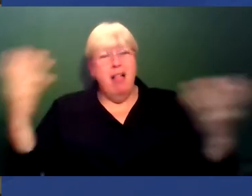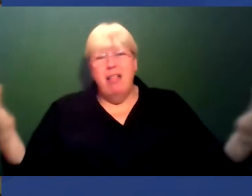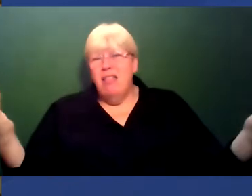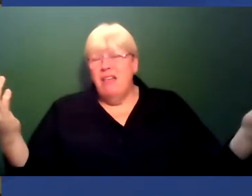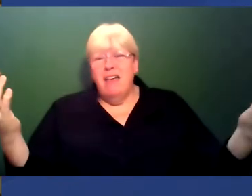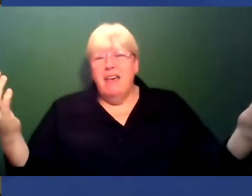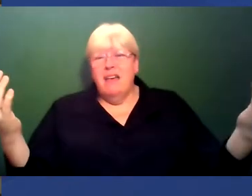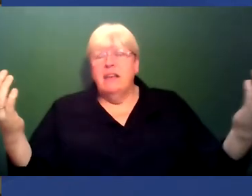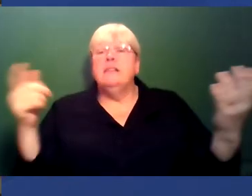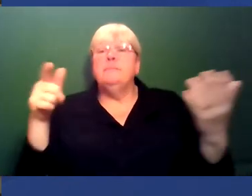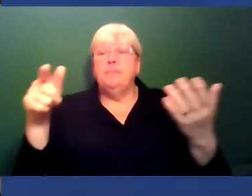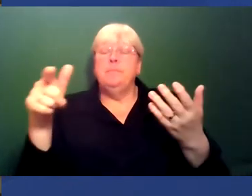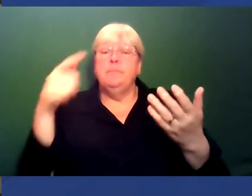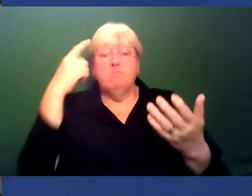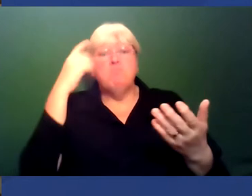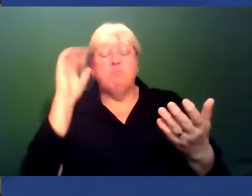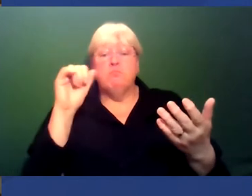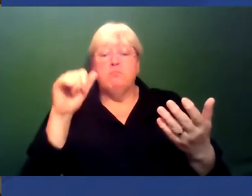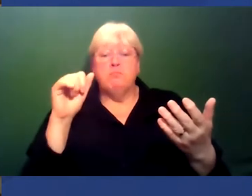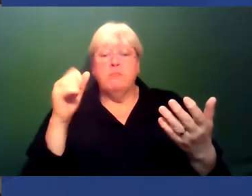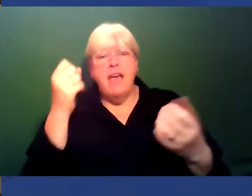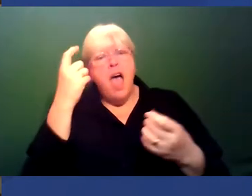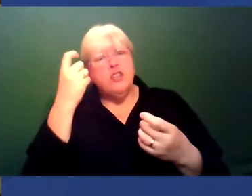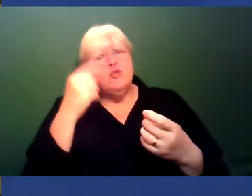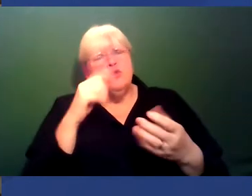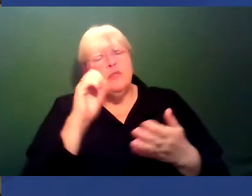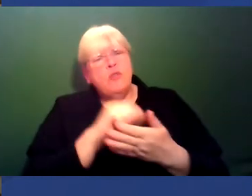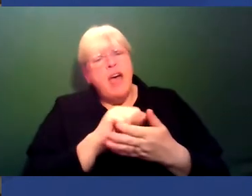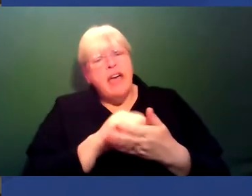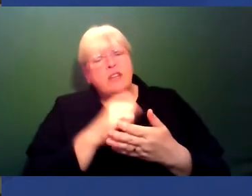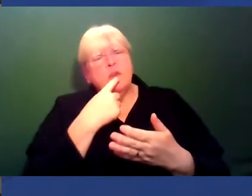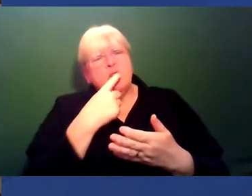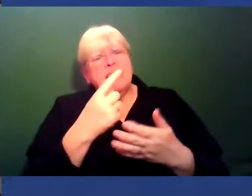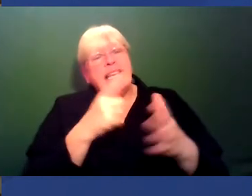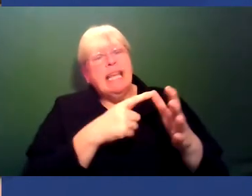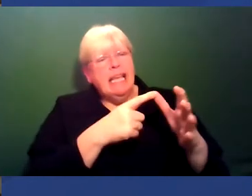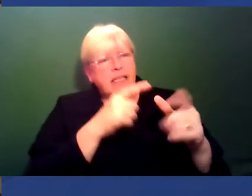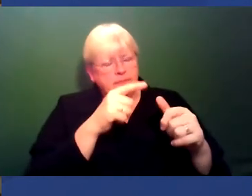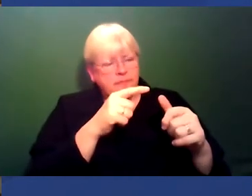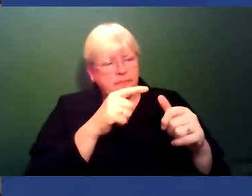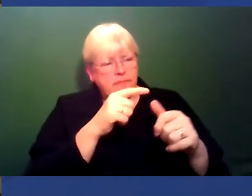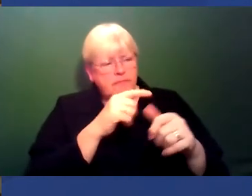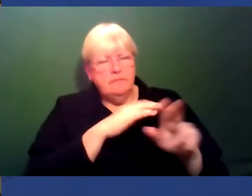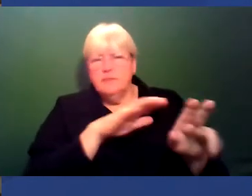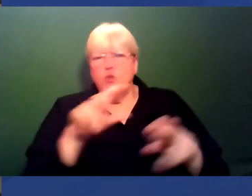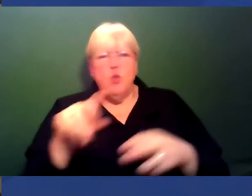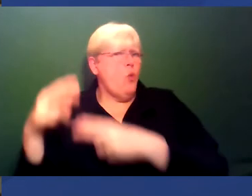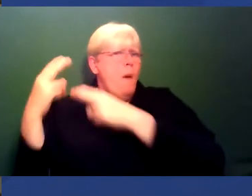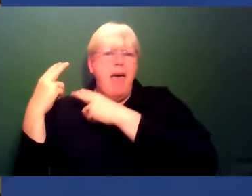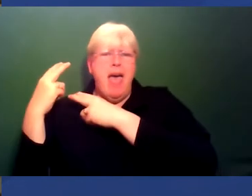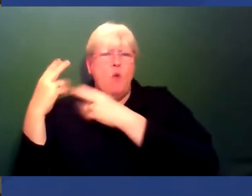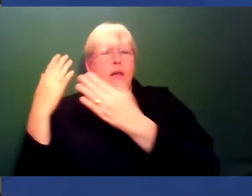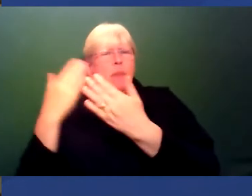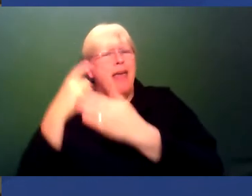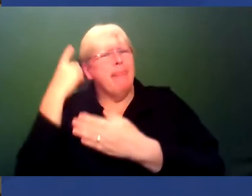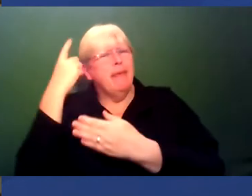So I think if I, if I understood you correctly, I think what you're suggesting is, A, not look backwards all the time, but look to the